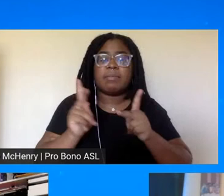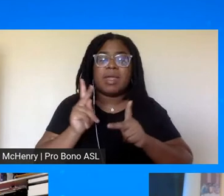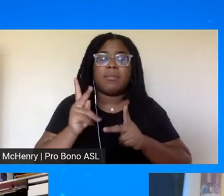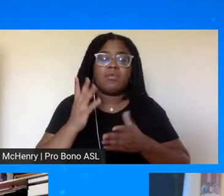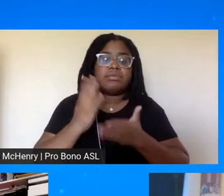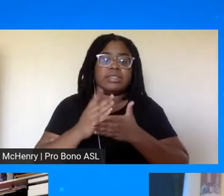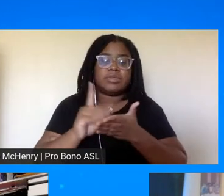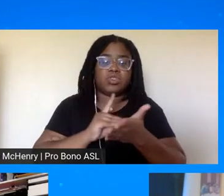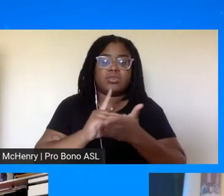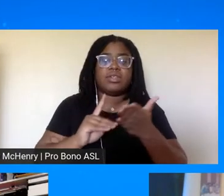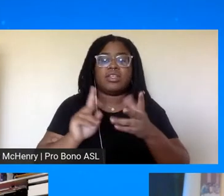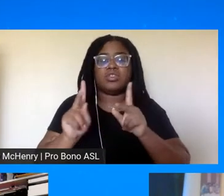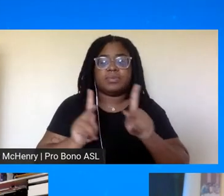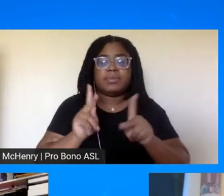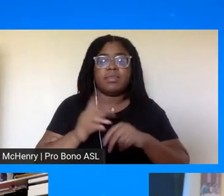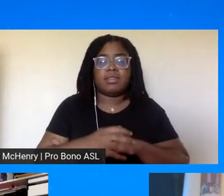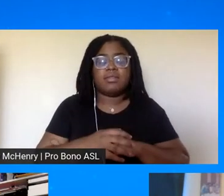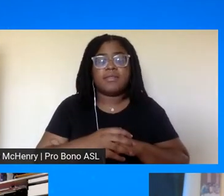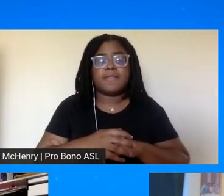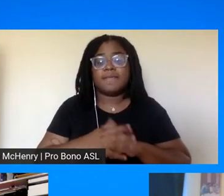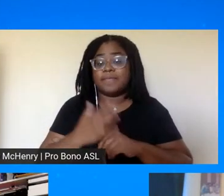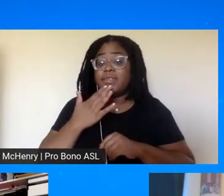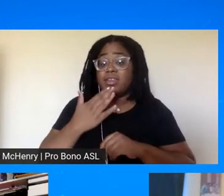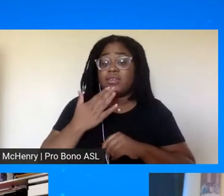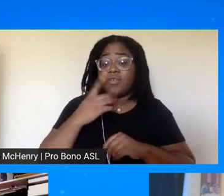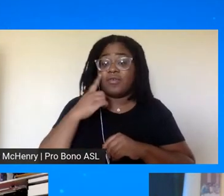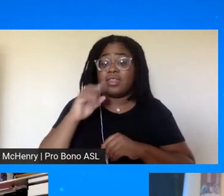thank you